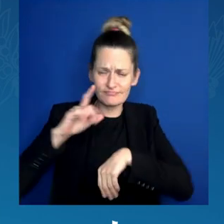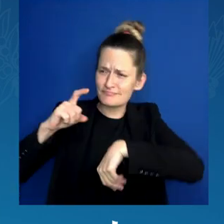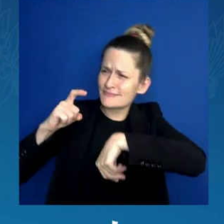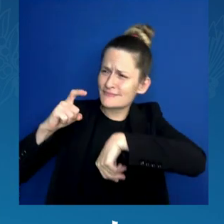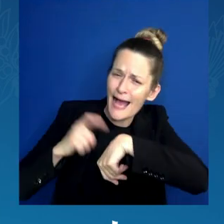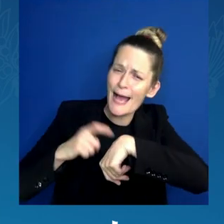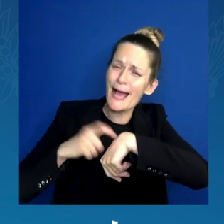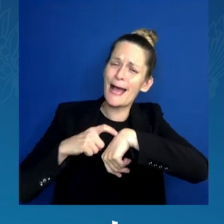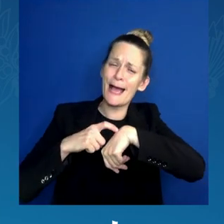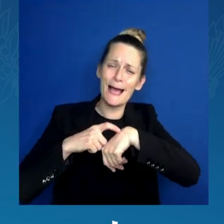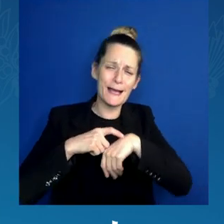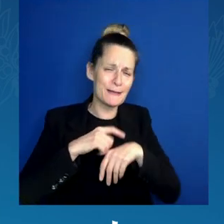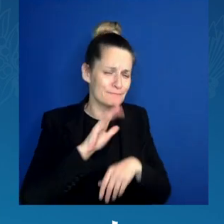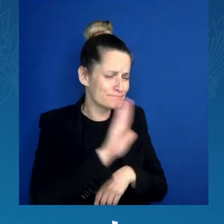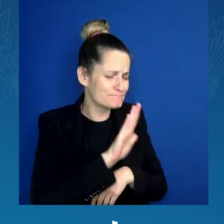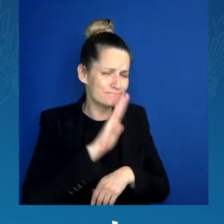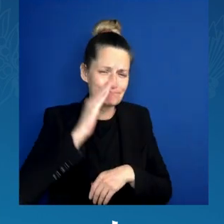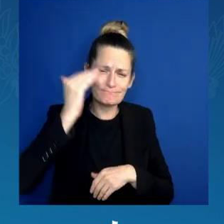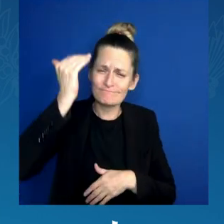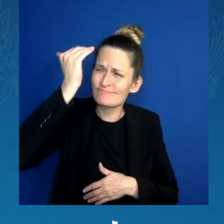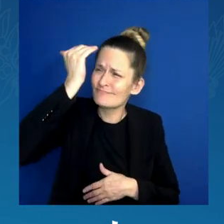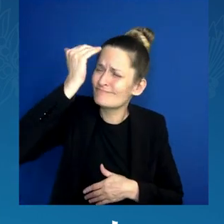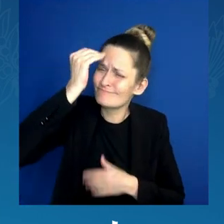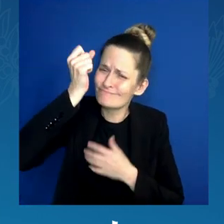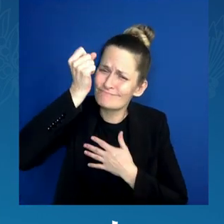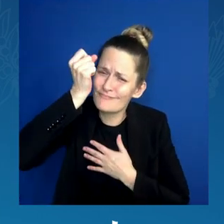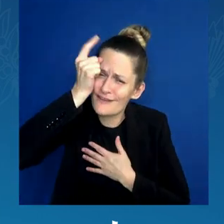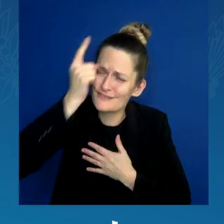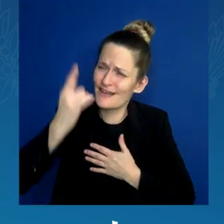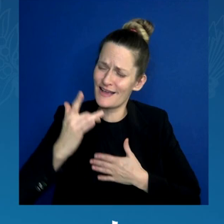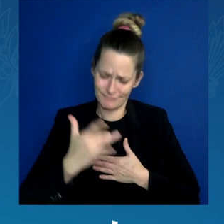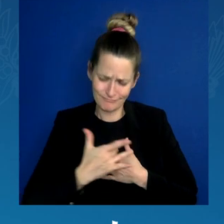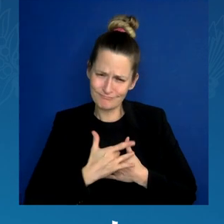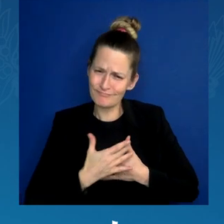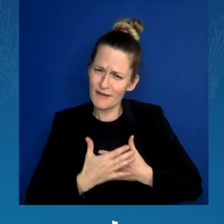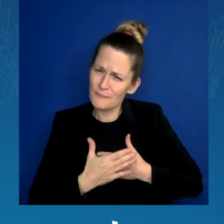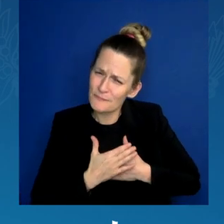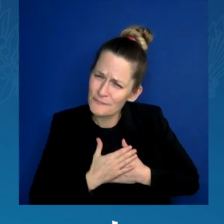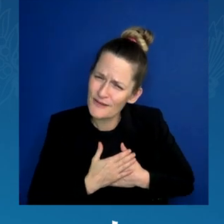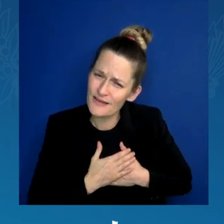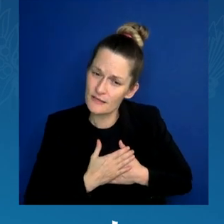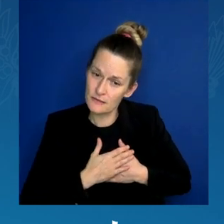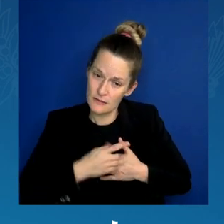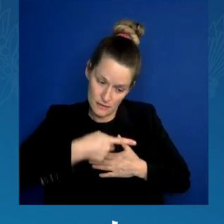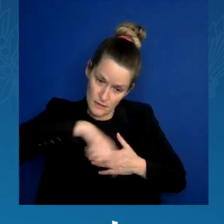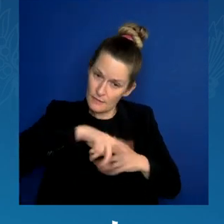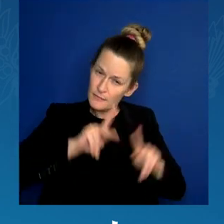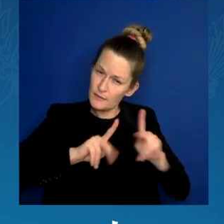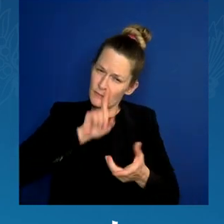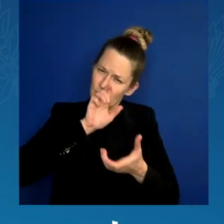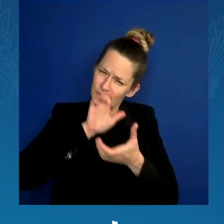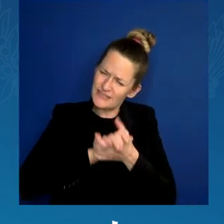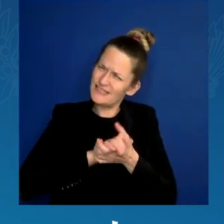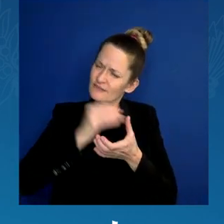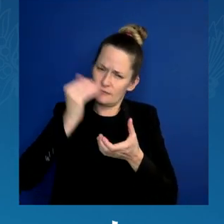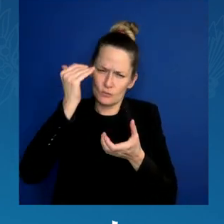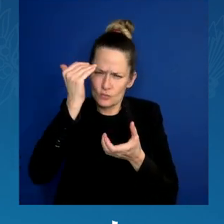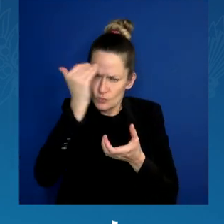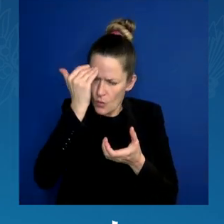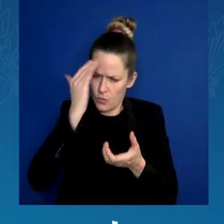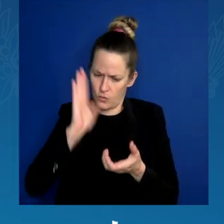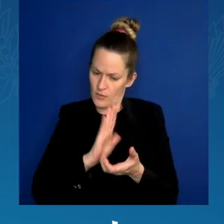Empathetic and believe and know that the measure of their strength is based on who they lift up.